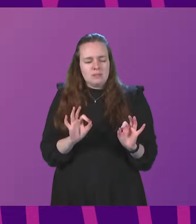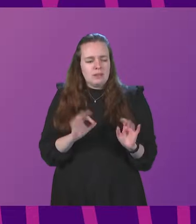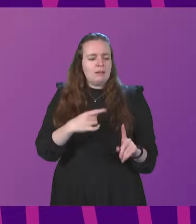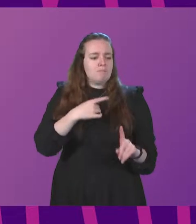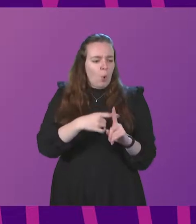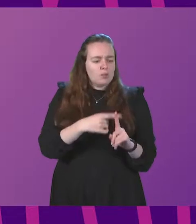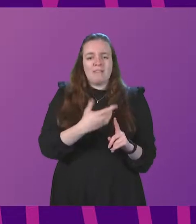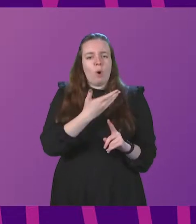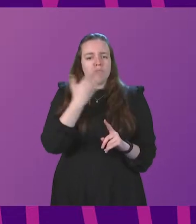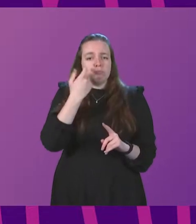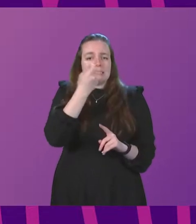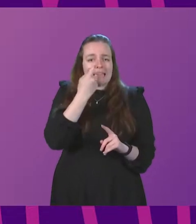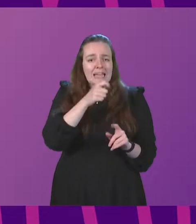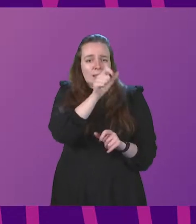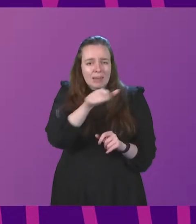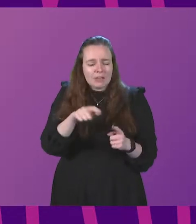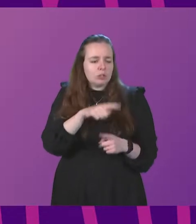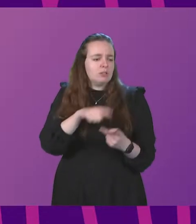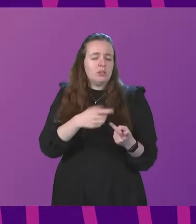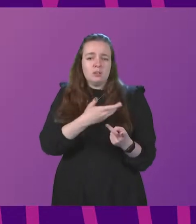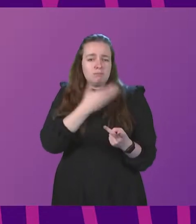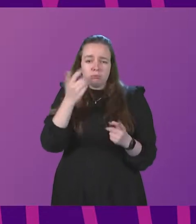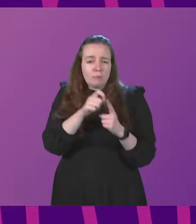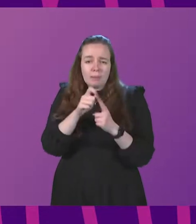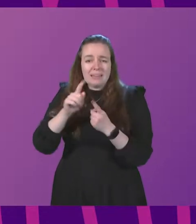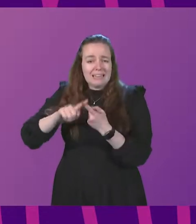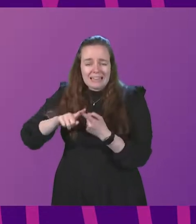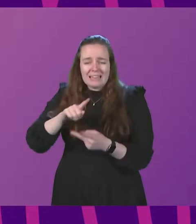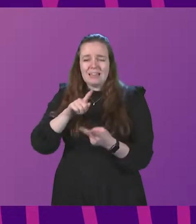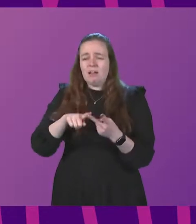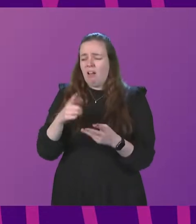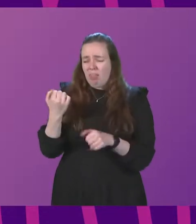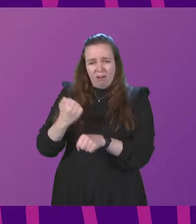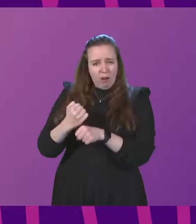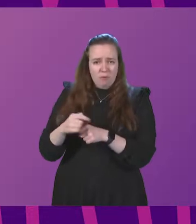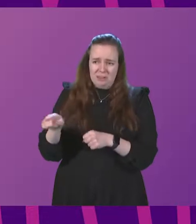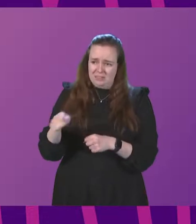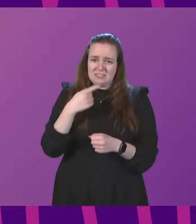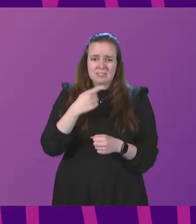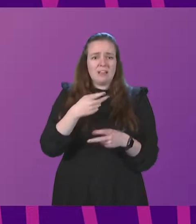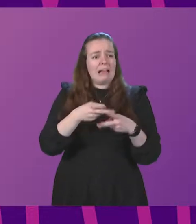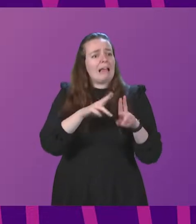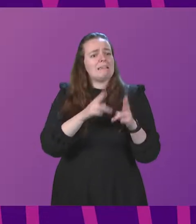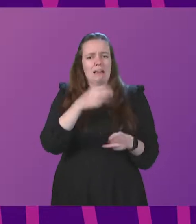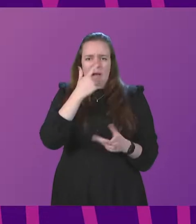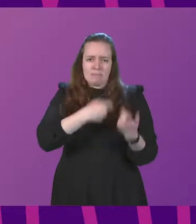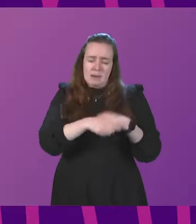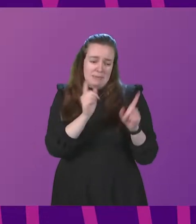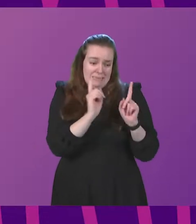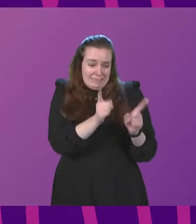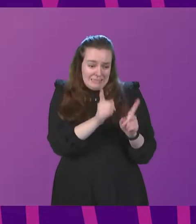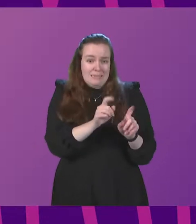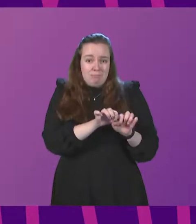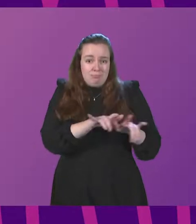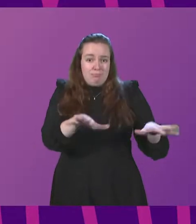untested patients to the lack of PPE, the government allowed care homes to become the epicentre of the pandemic with tragic consequences.